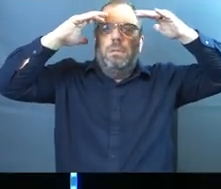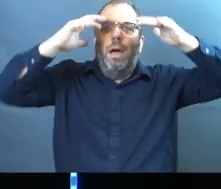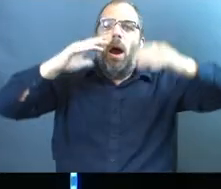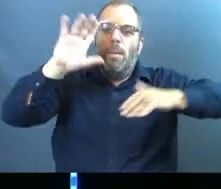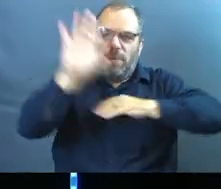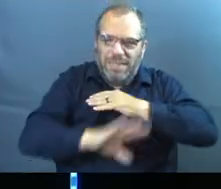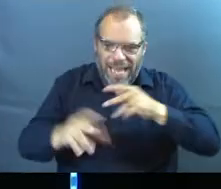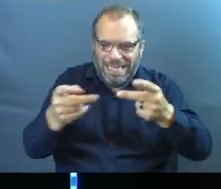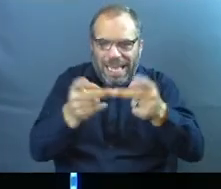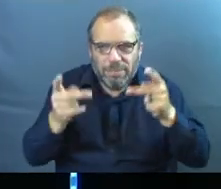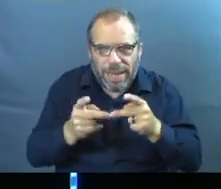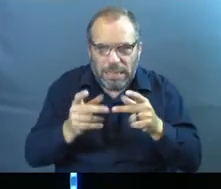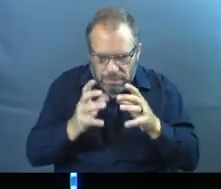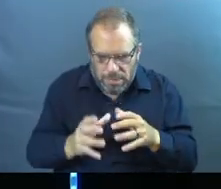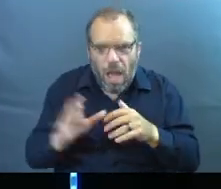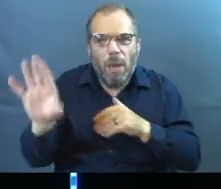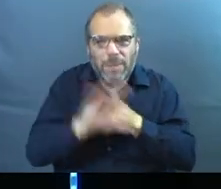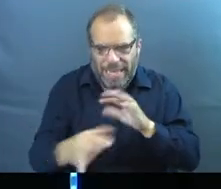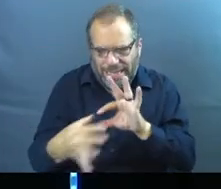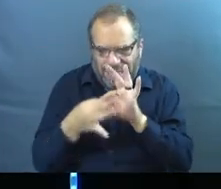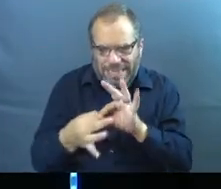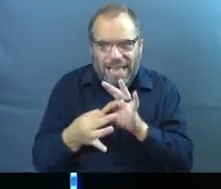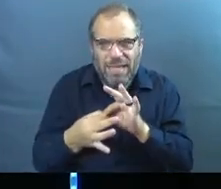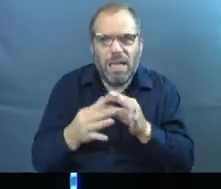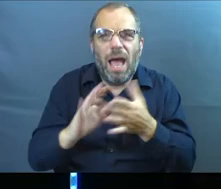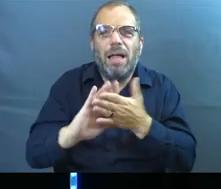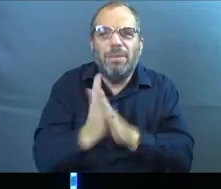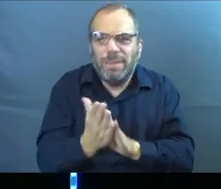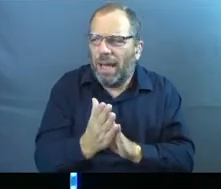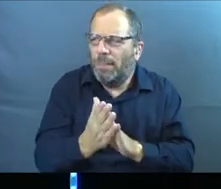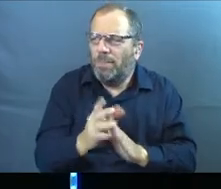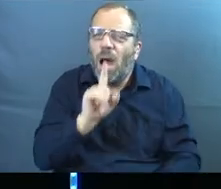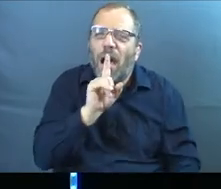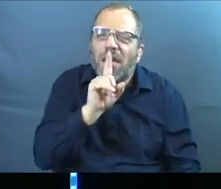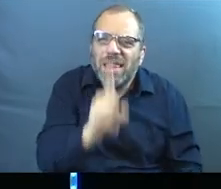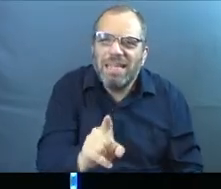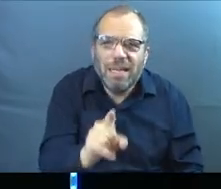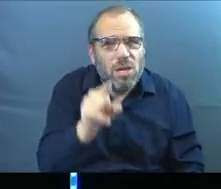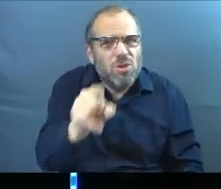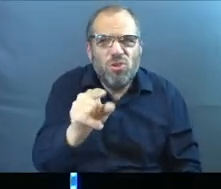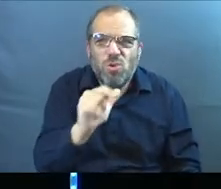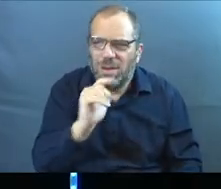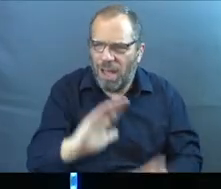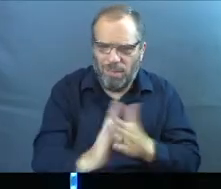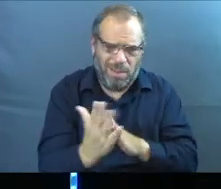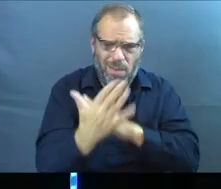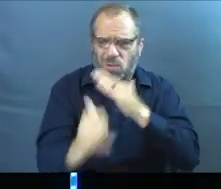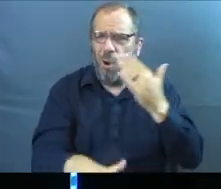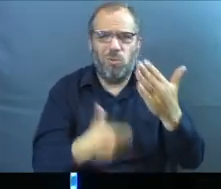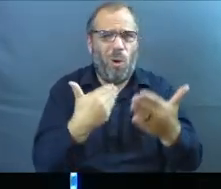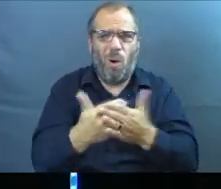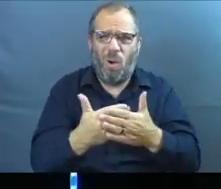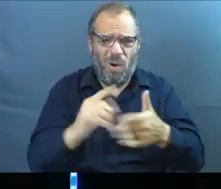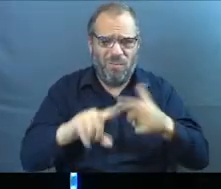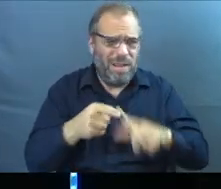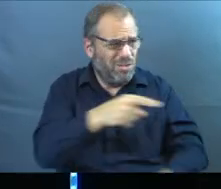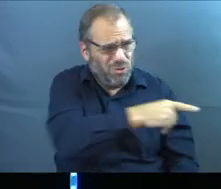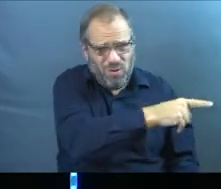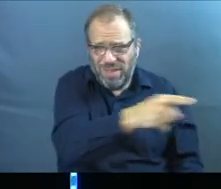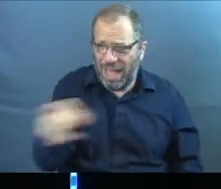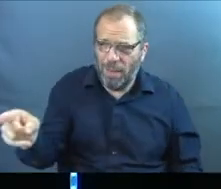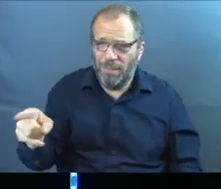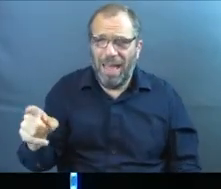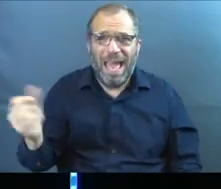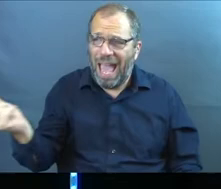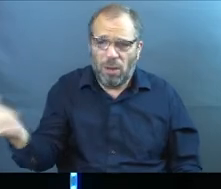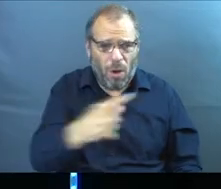Protect those spaces. Protect those connections. Let them be authentic. Let them be real. Again, you were not called to be everybody's friend, and everybody was not